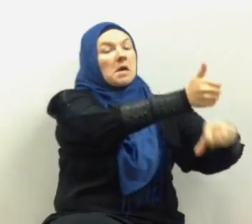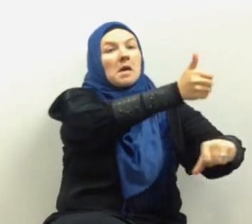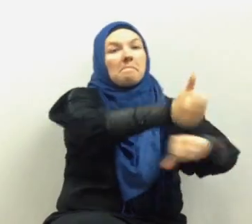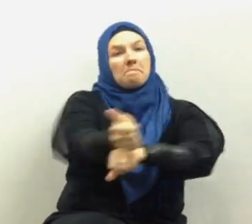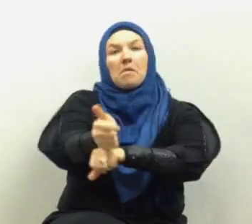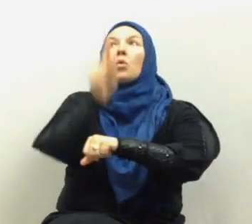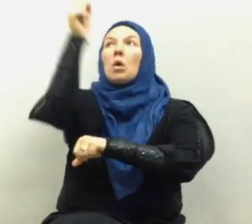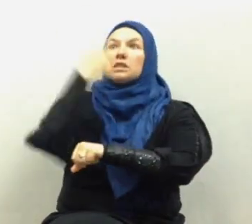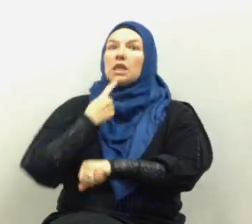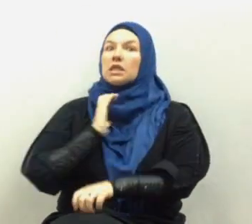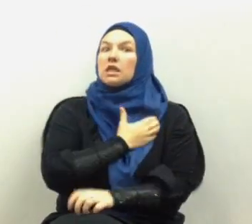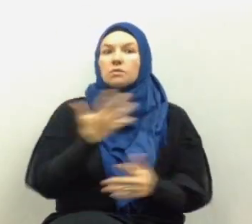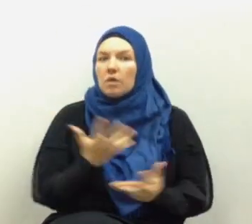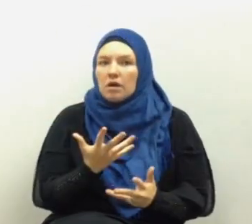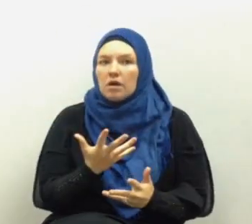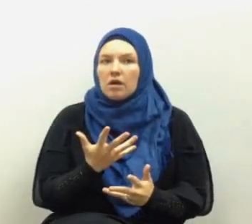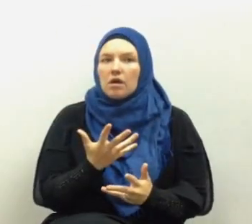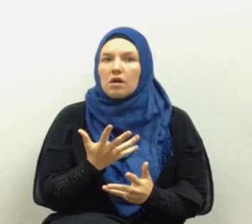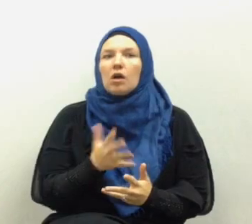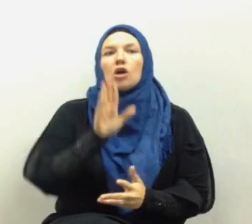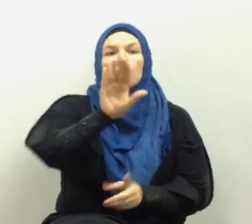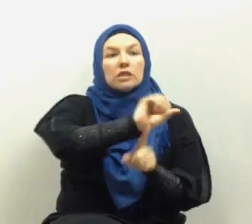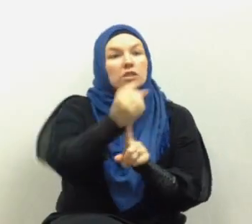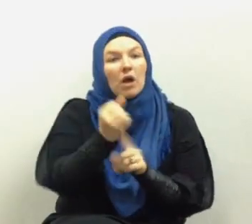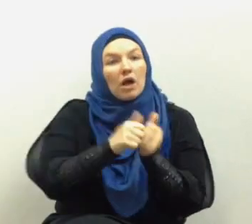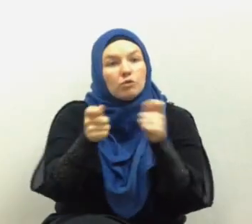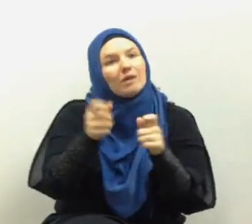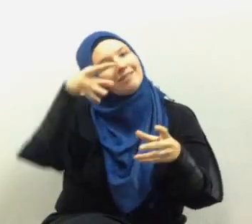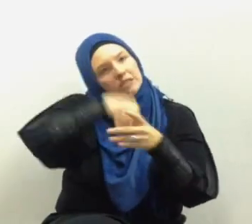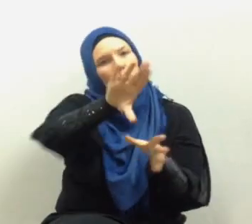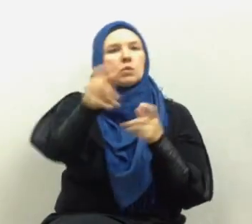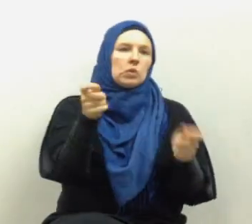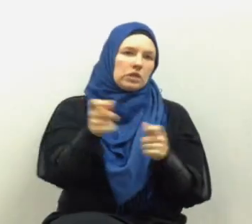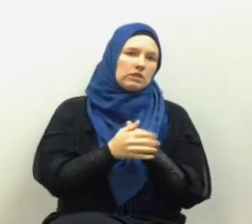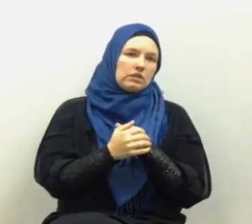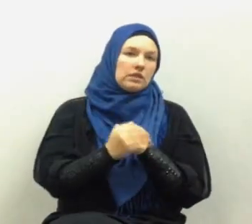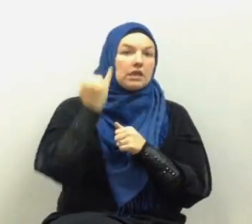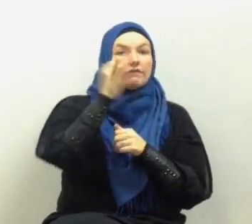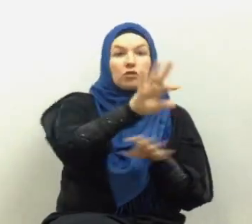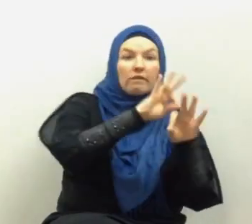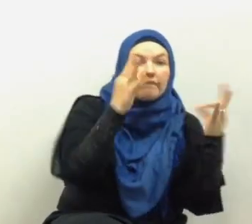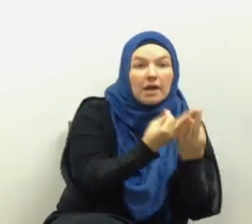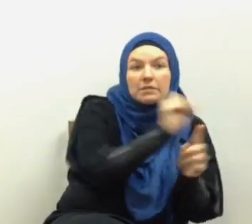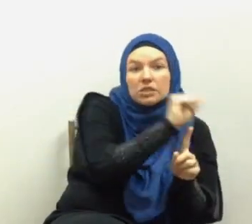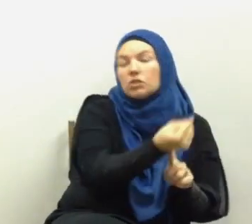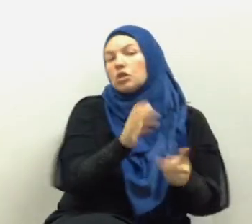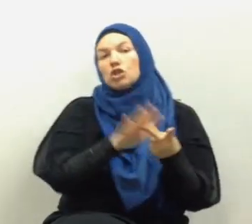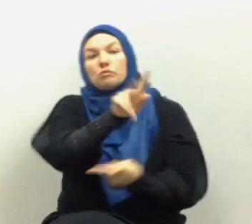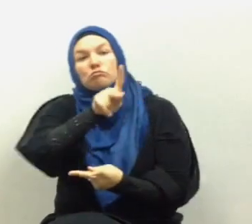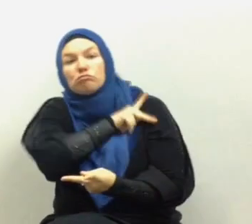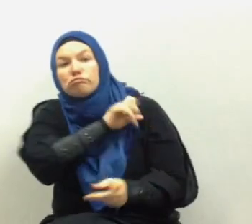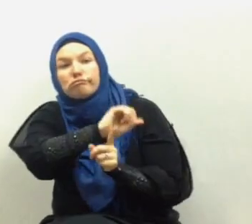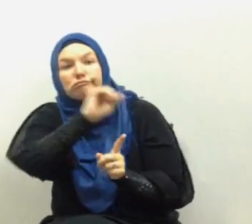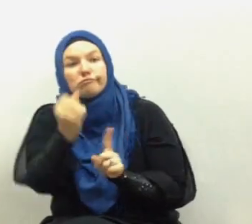look out Allah tells us your condition is in your hands whether it is your family condition